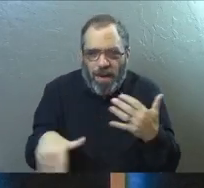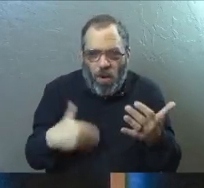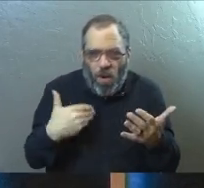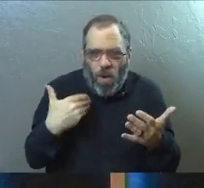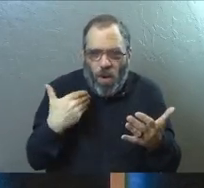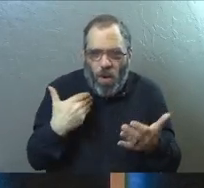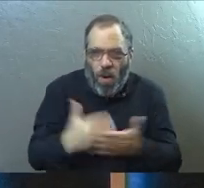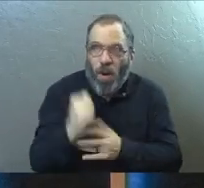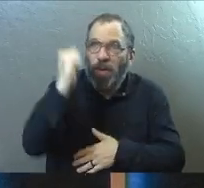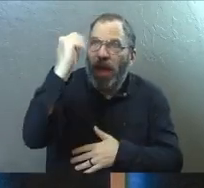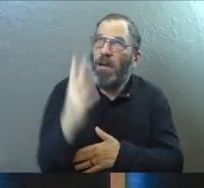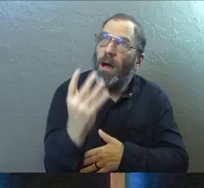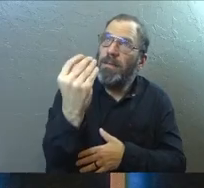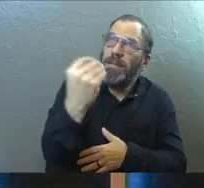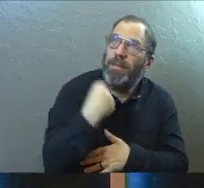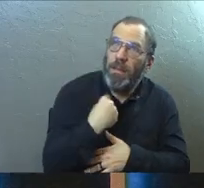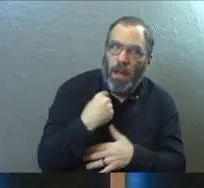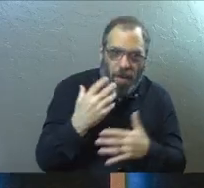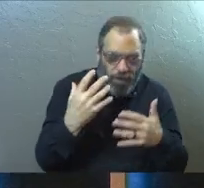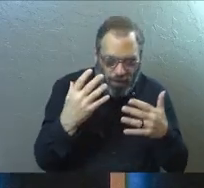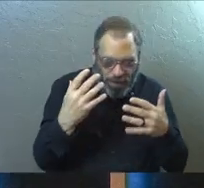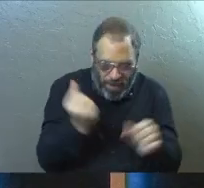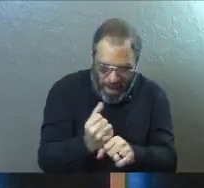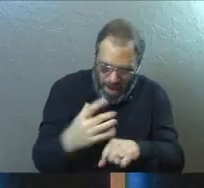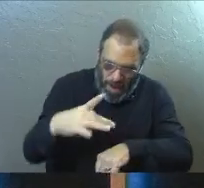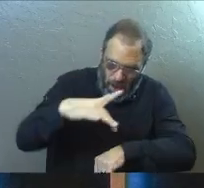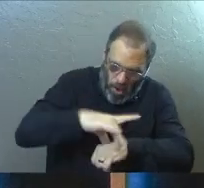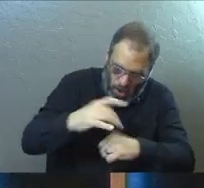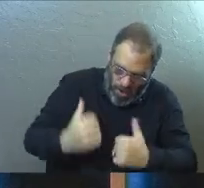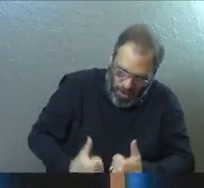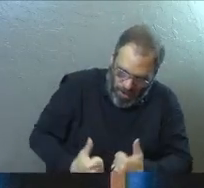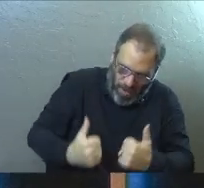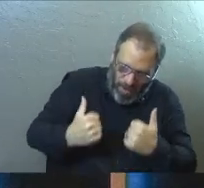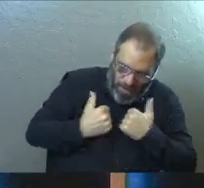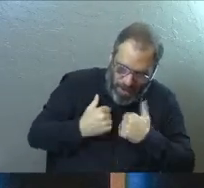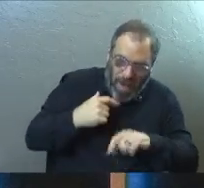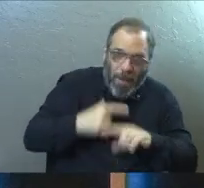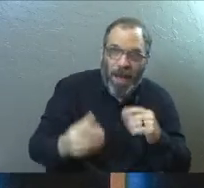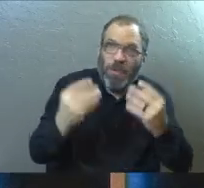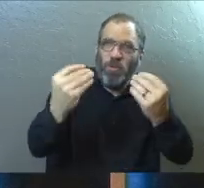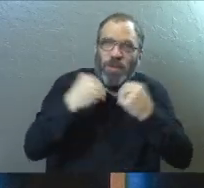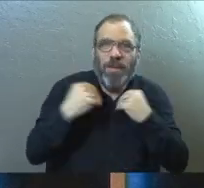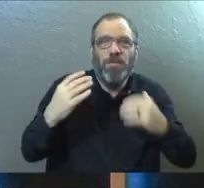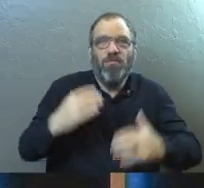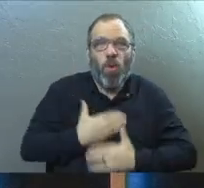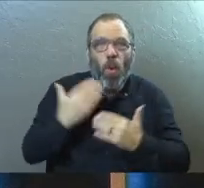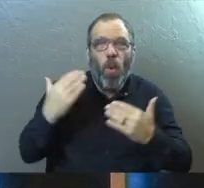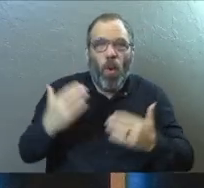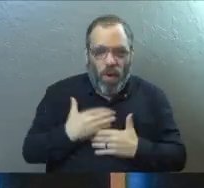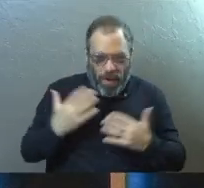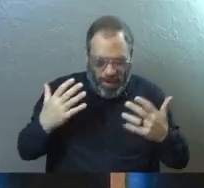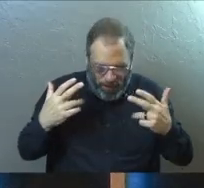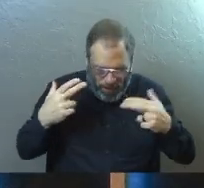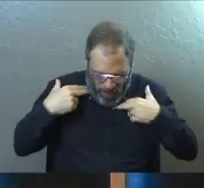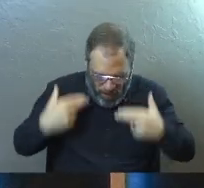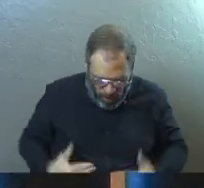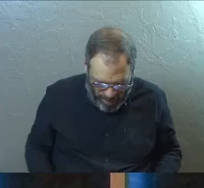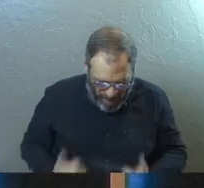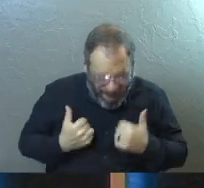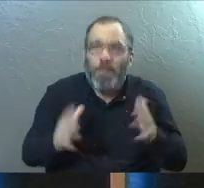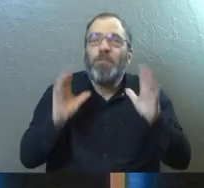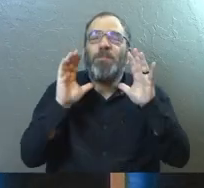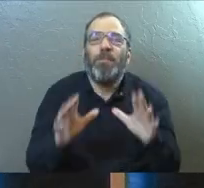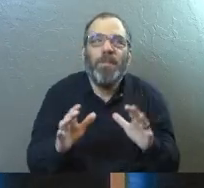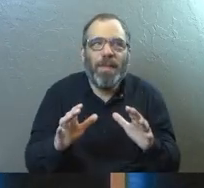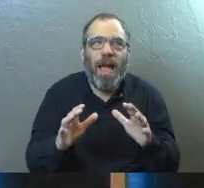things that God has given to us to not just make earth survivable, but to bring joy into our human lives. He's